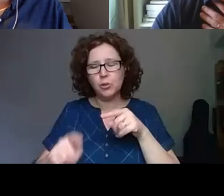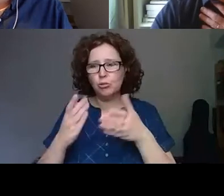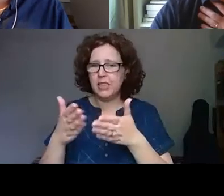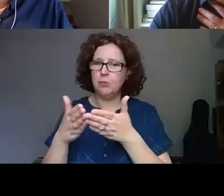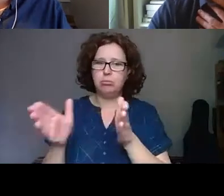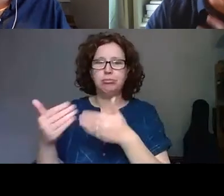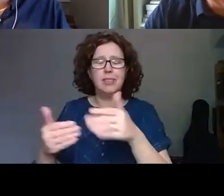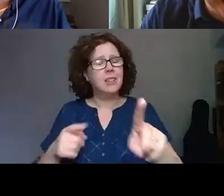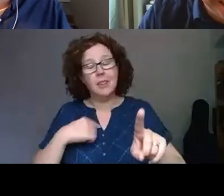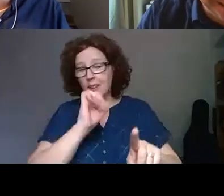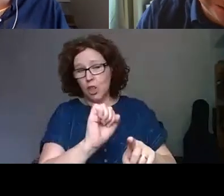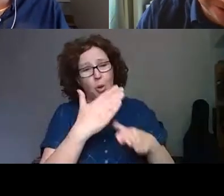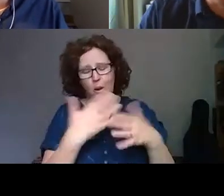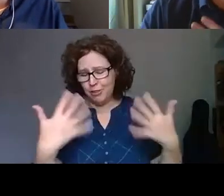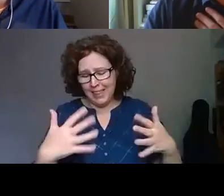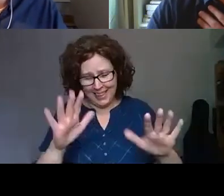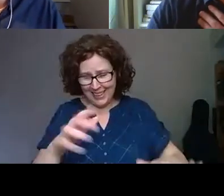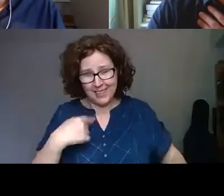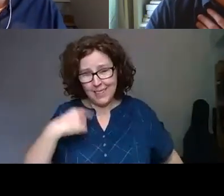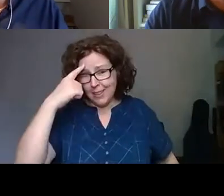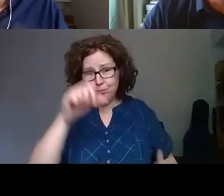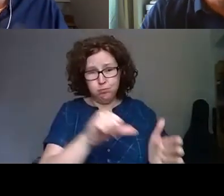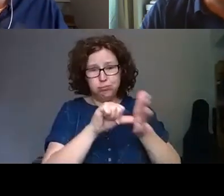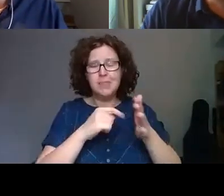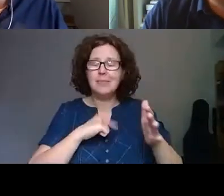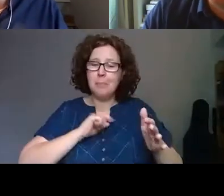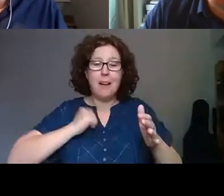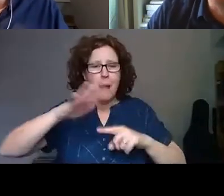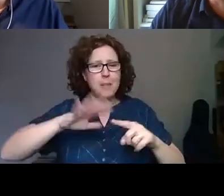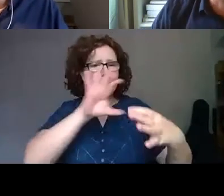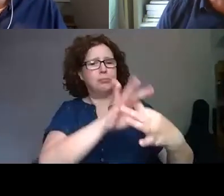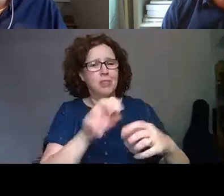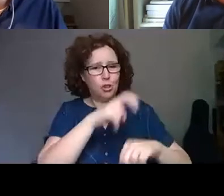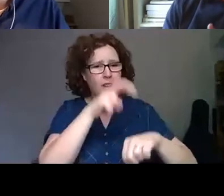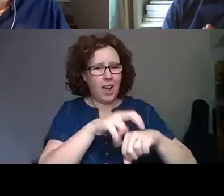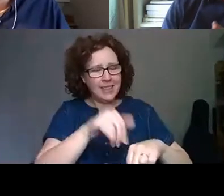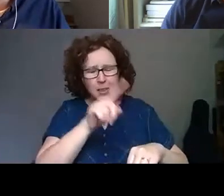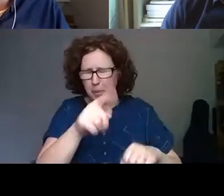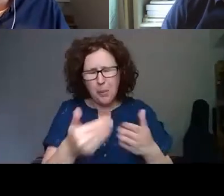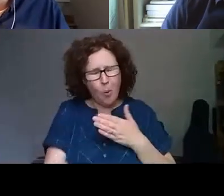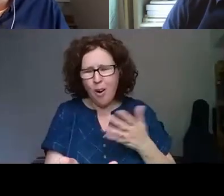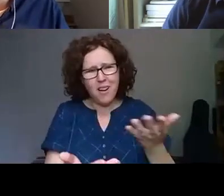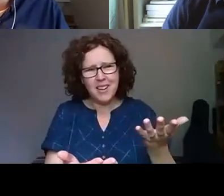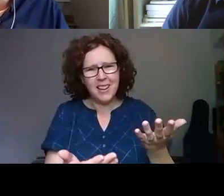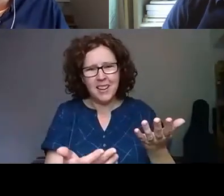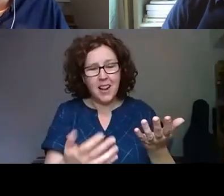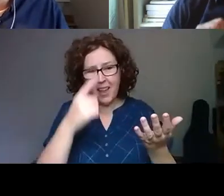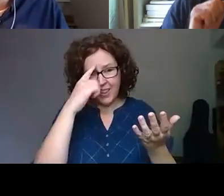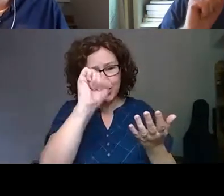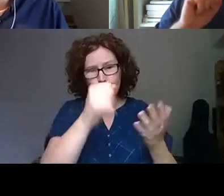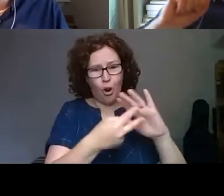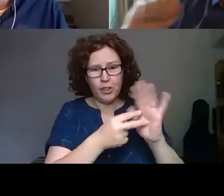work so inspiring. It's not just my own family connections with Northern Ireland, but it's, it's, I think it's, it's remarkable to see your